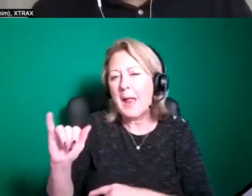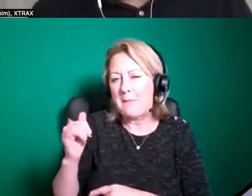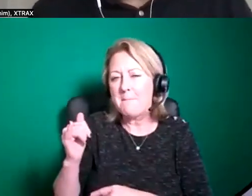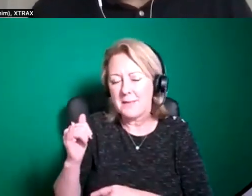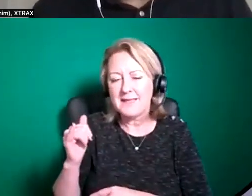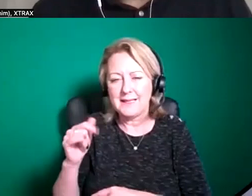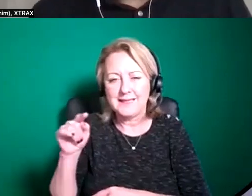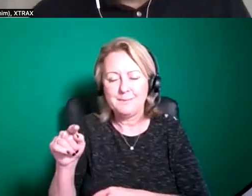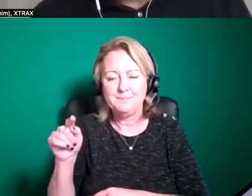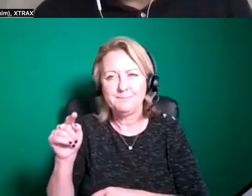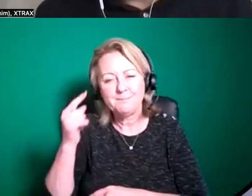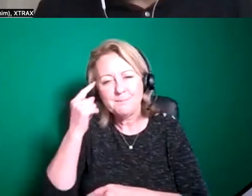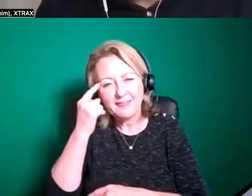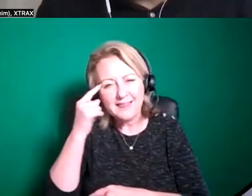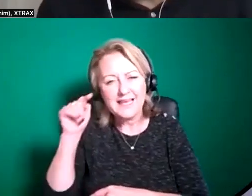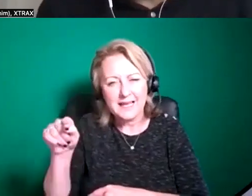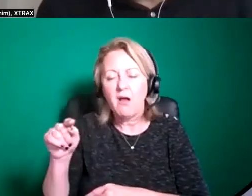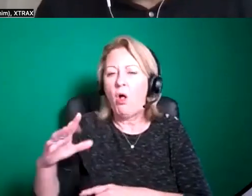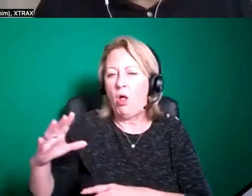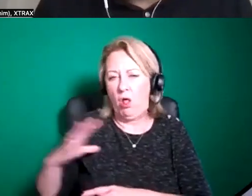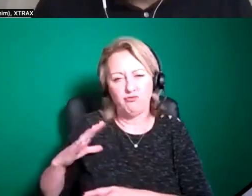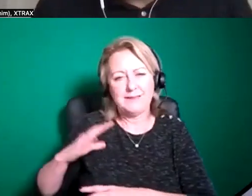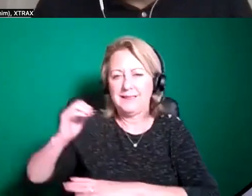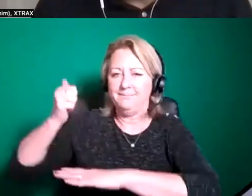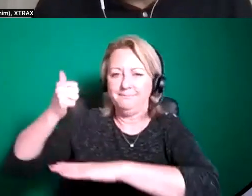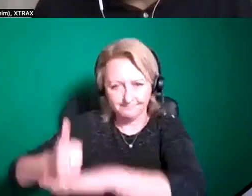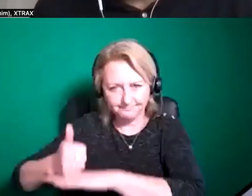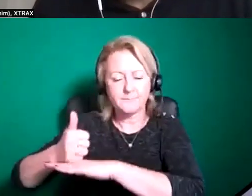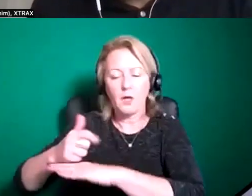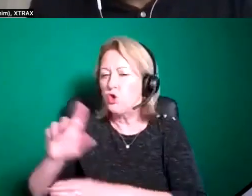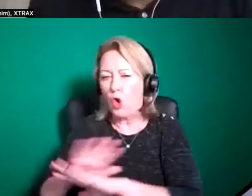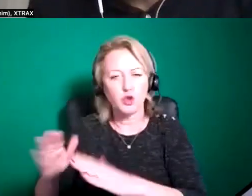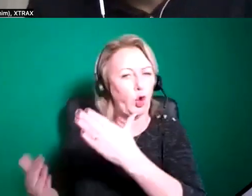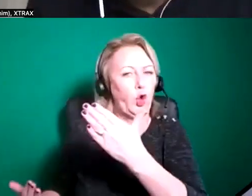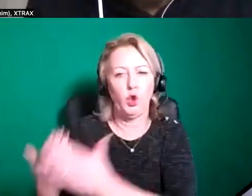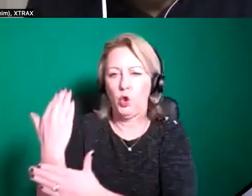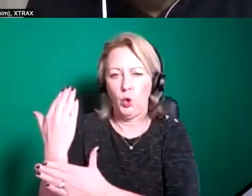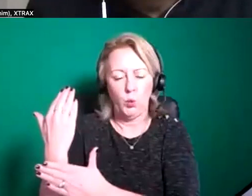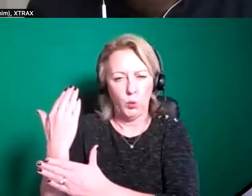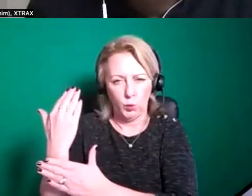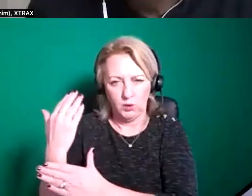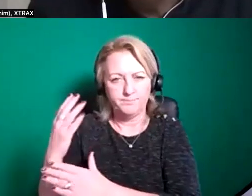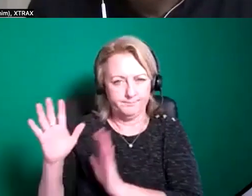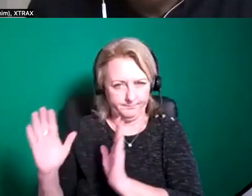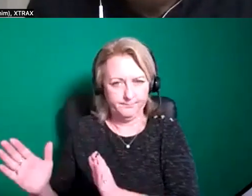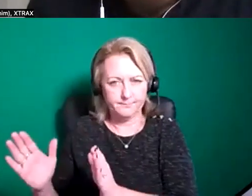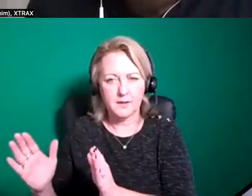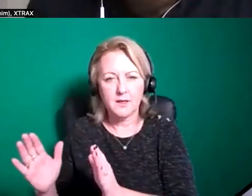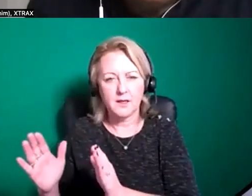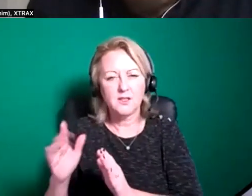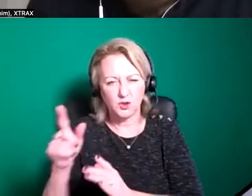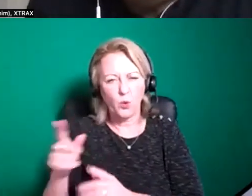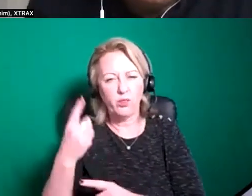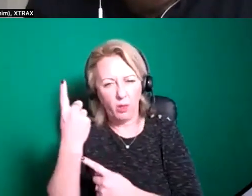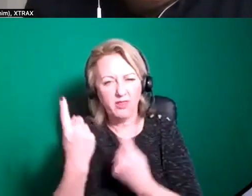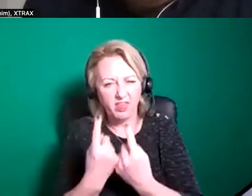considering that kind of more as an existing kind of piece of work rather than a newly created kind of one and so those are some of the kind of factors